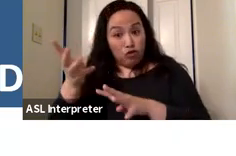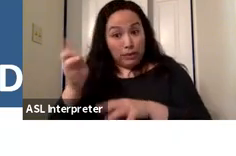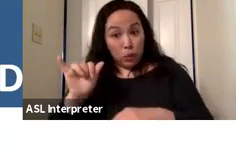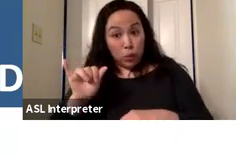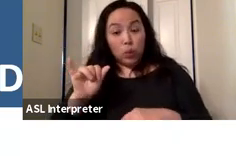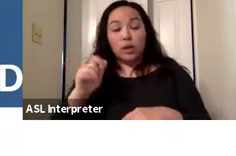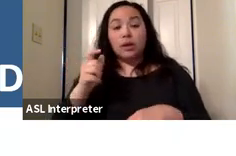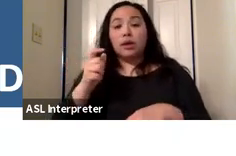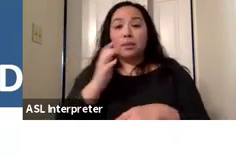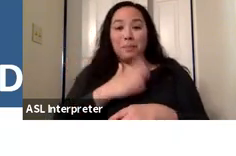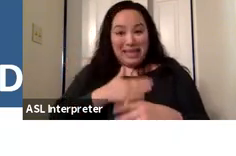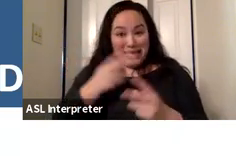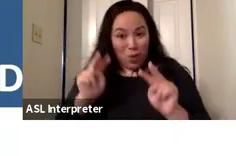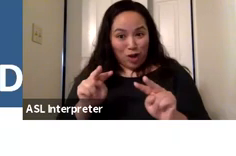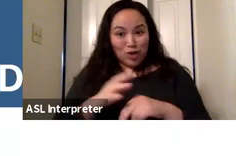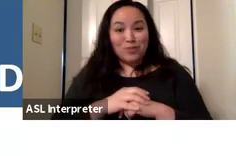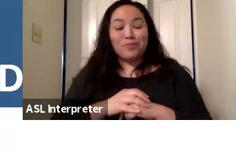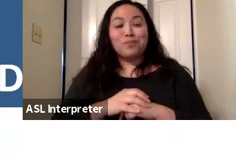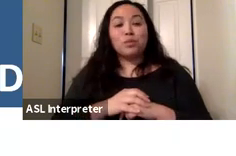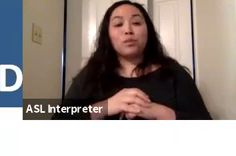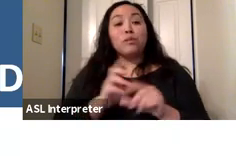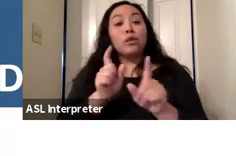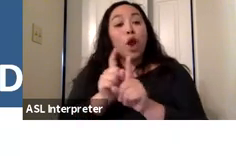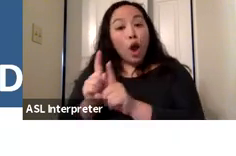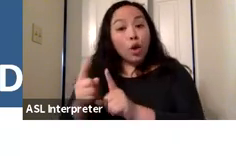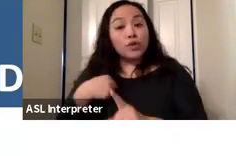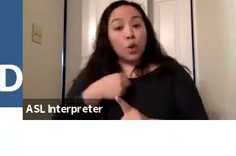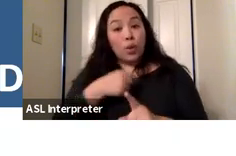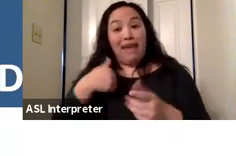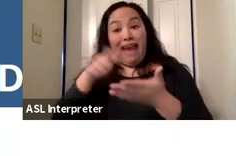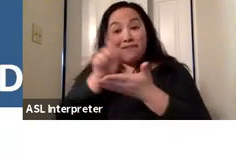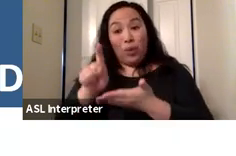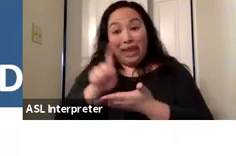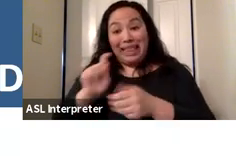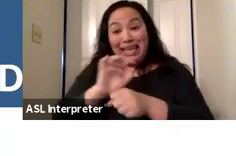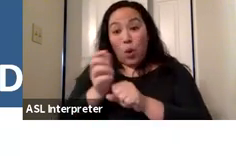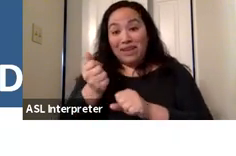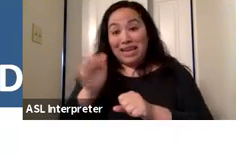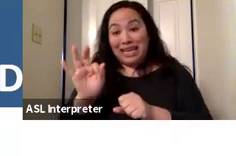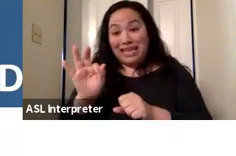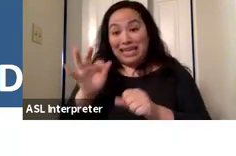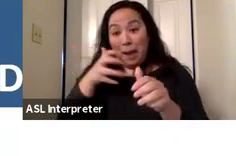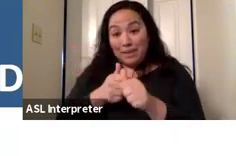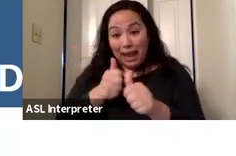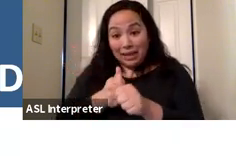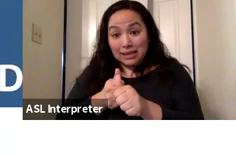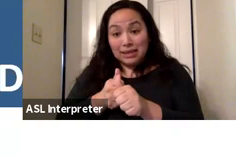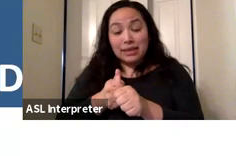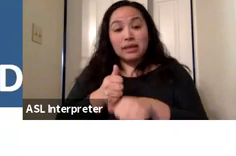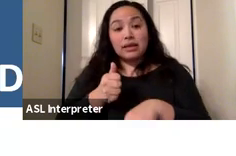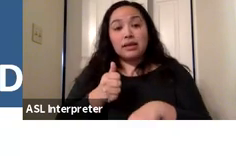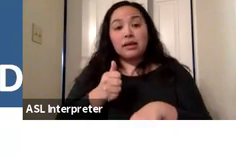join us for that. We do weekly COVID 19 updates and you can find